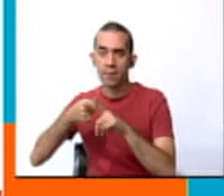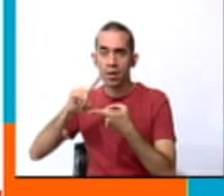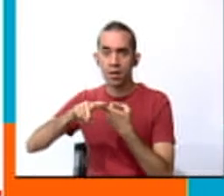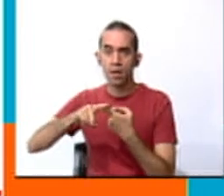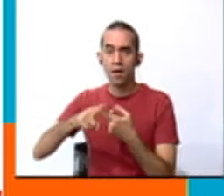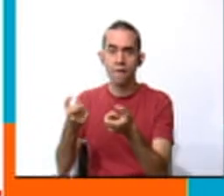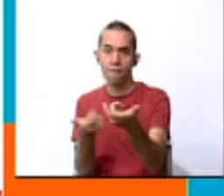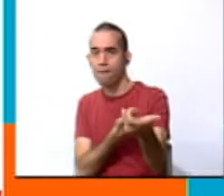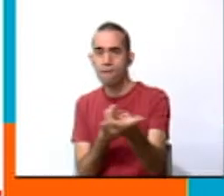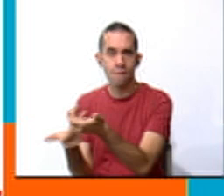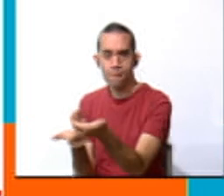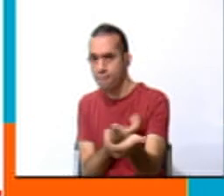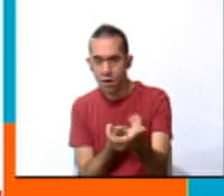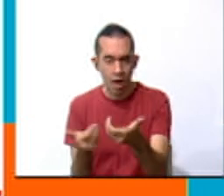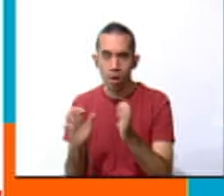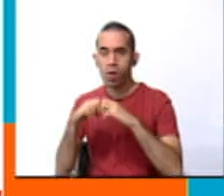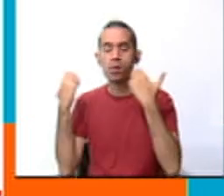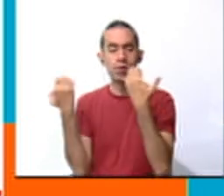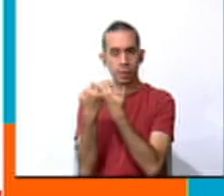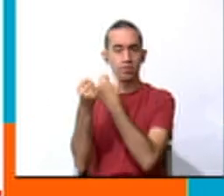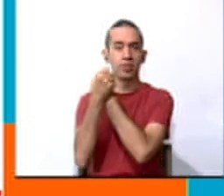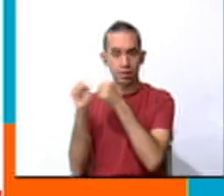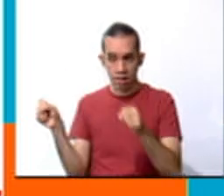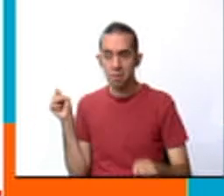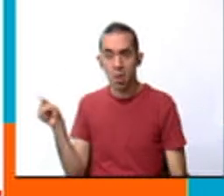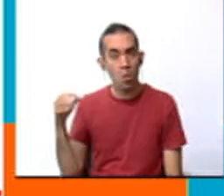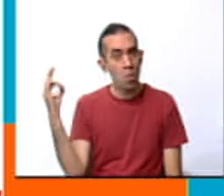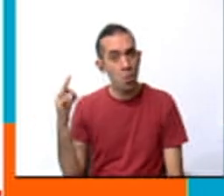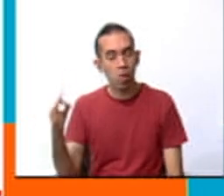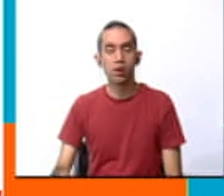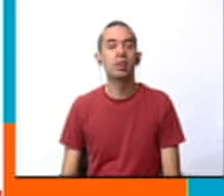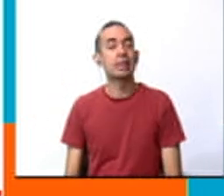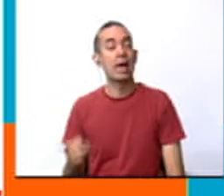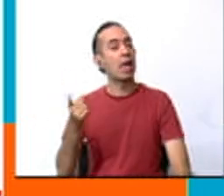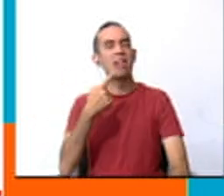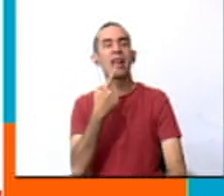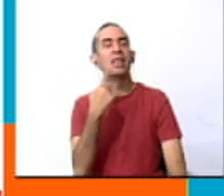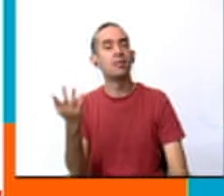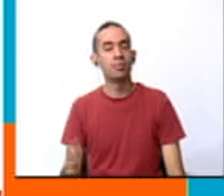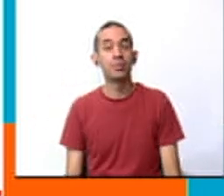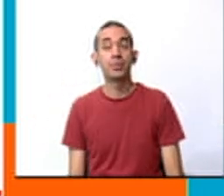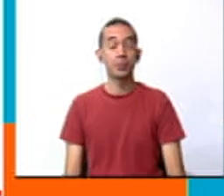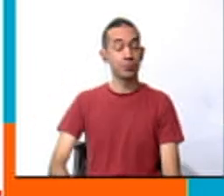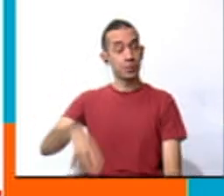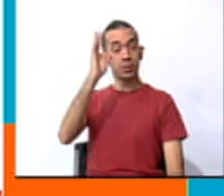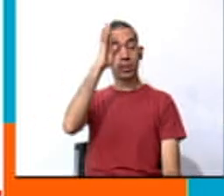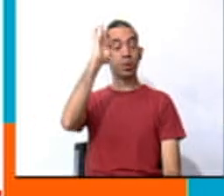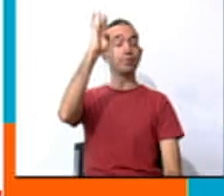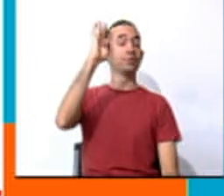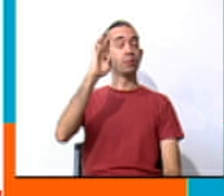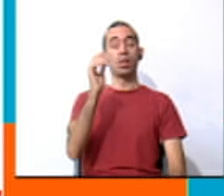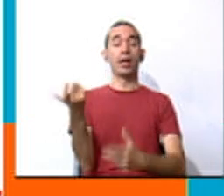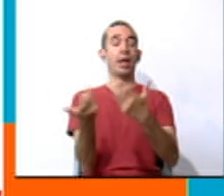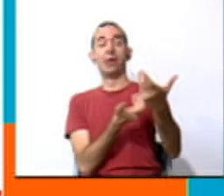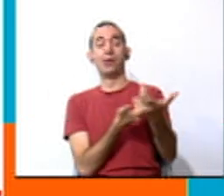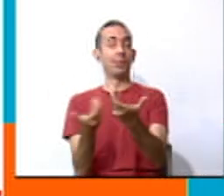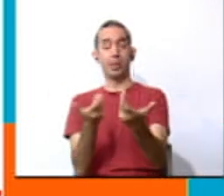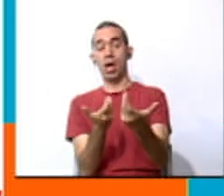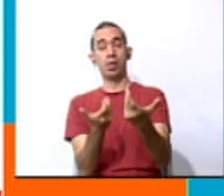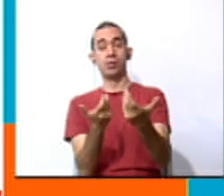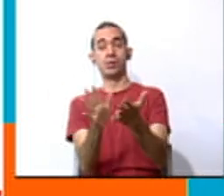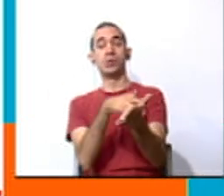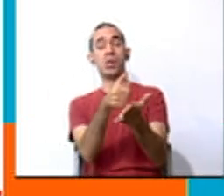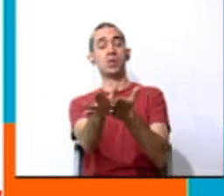this firefighter from the rescue team. Let's see what he has to say. Hello. Earthquakes damage